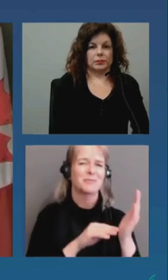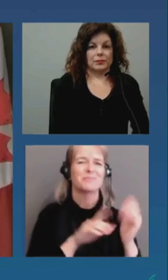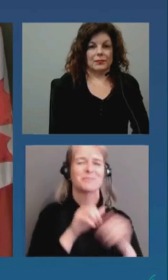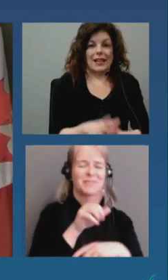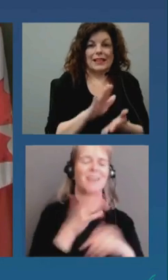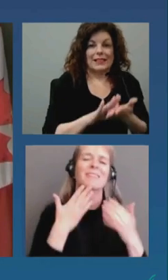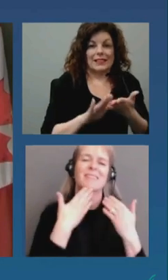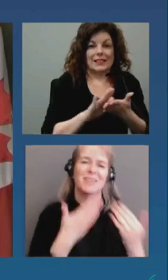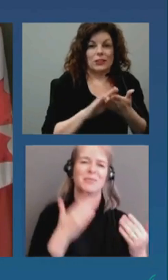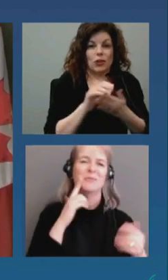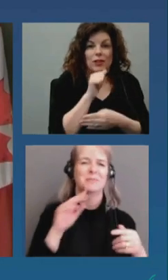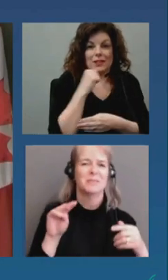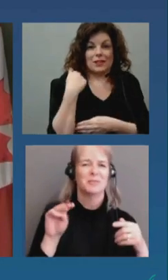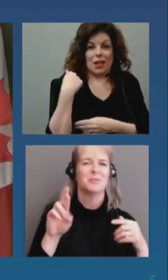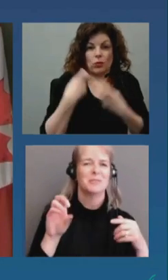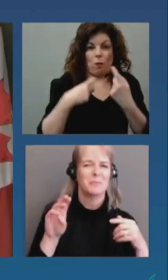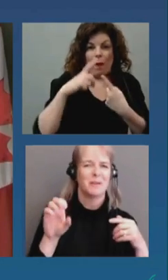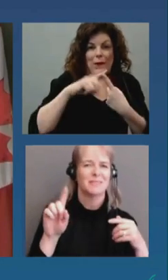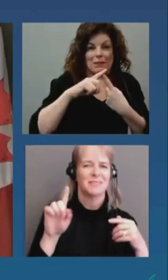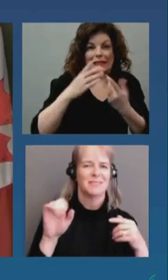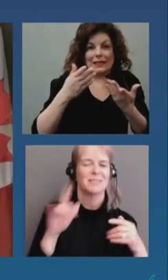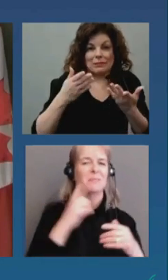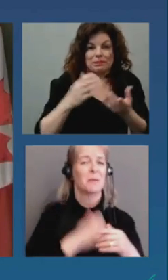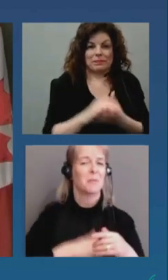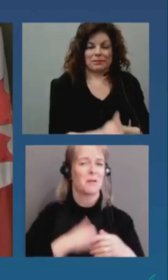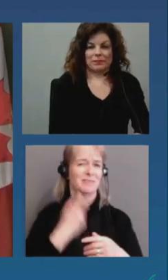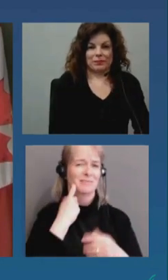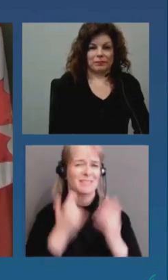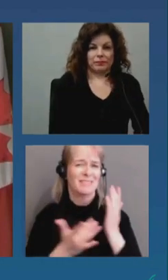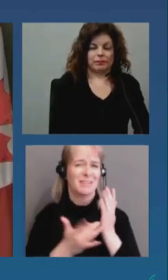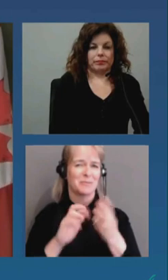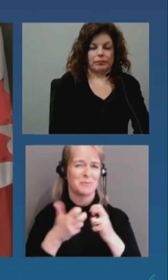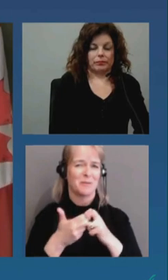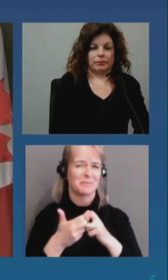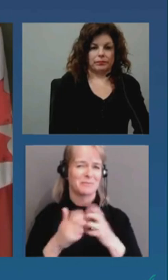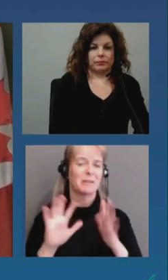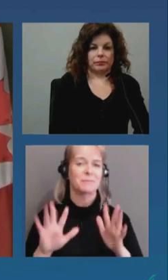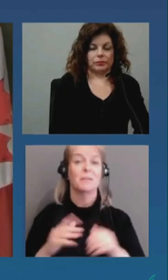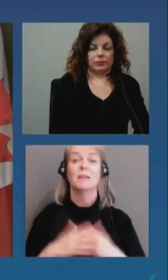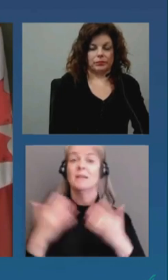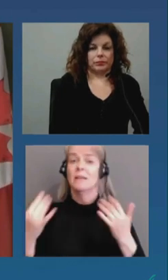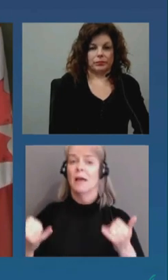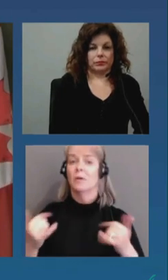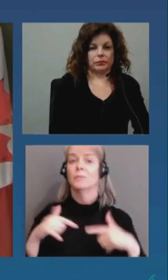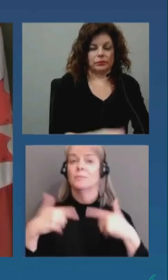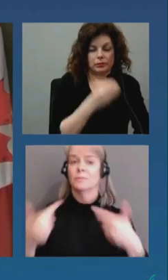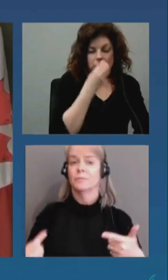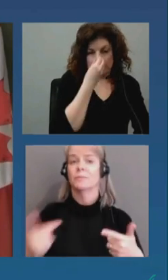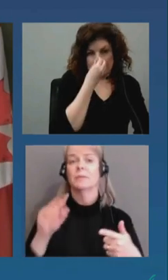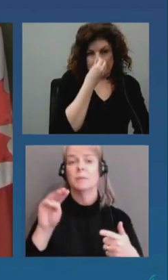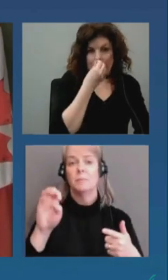i will now invite questions from each agency alphabetically you may ask one question and one follow-up